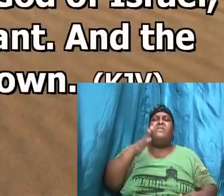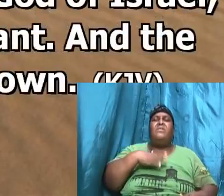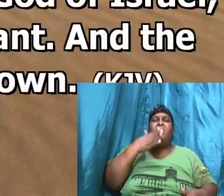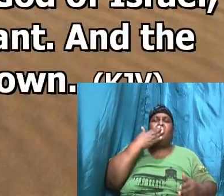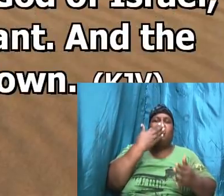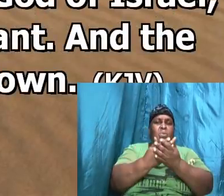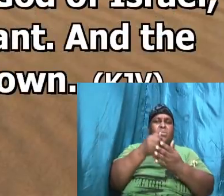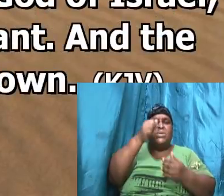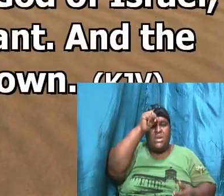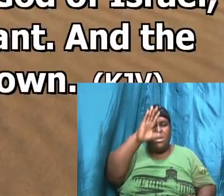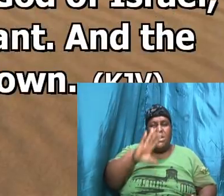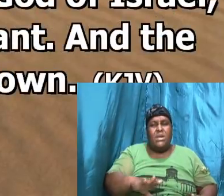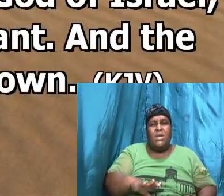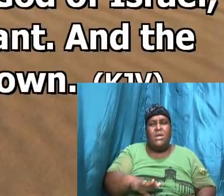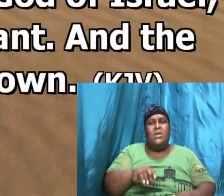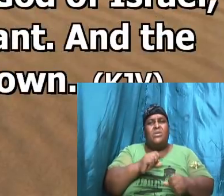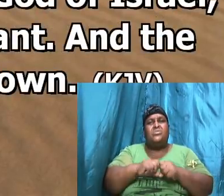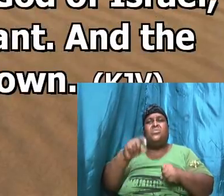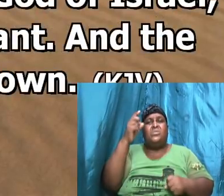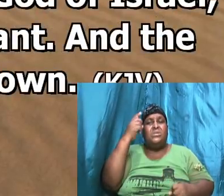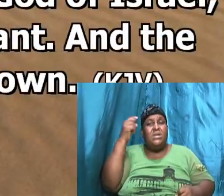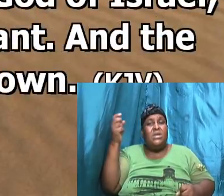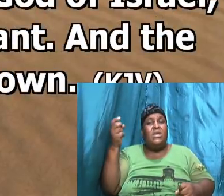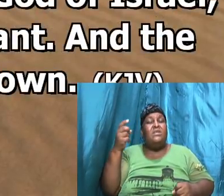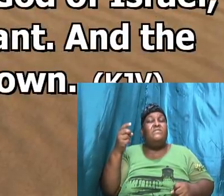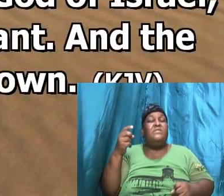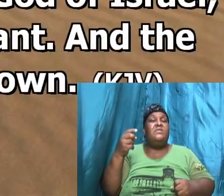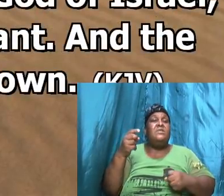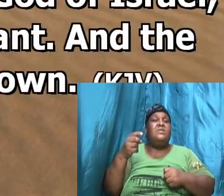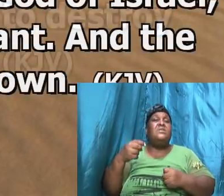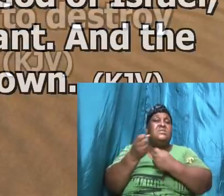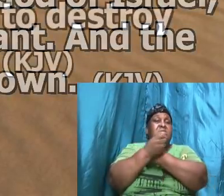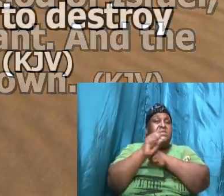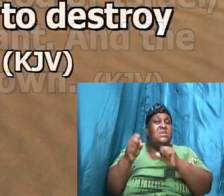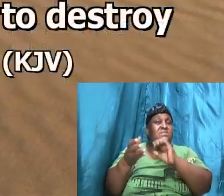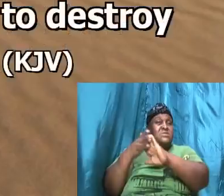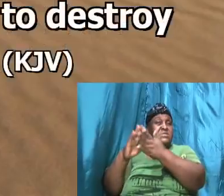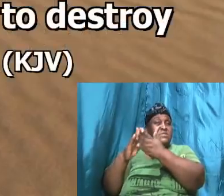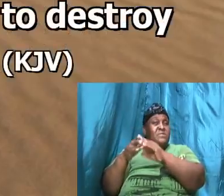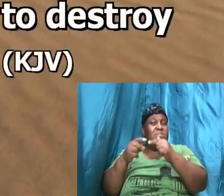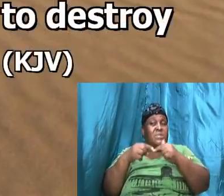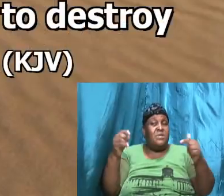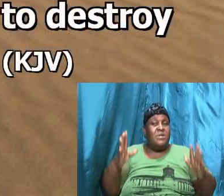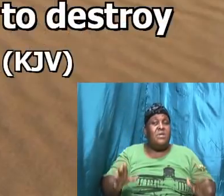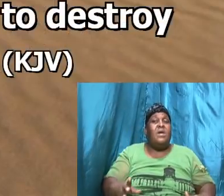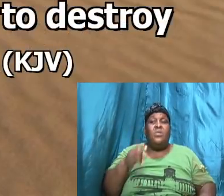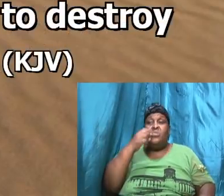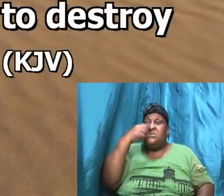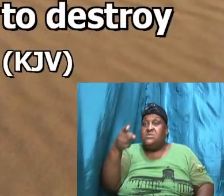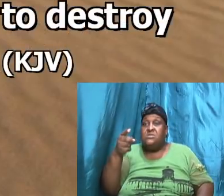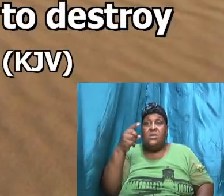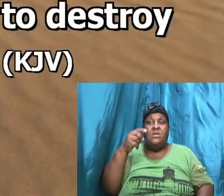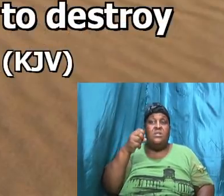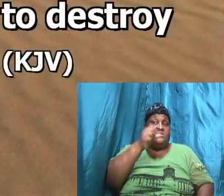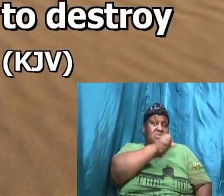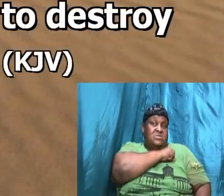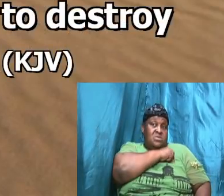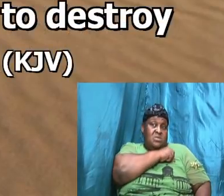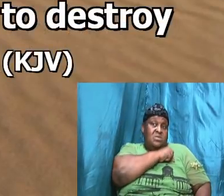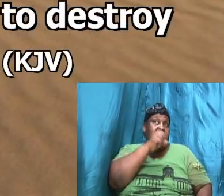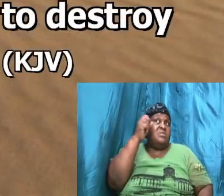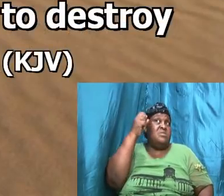delivered the city from the Philistines and now it was told Saul that David